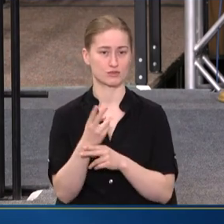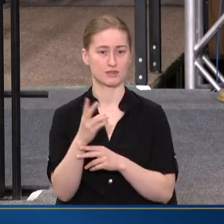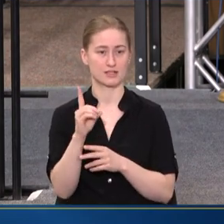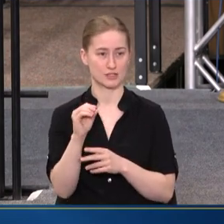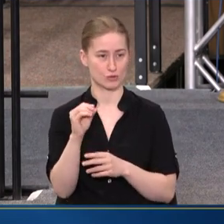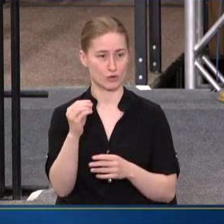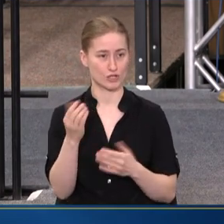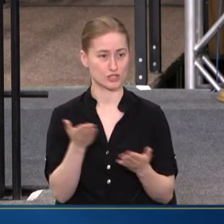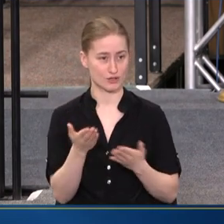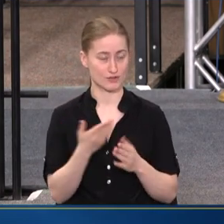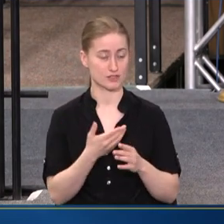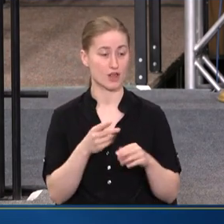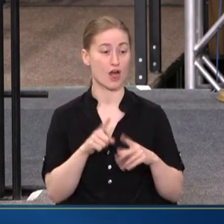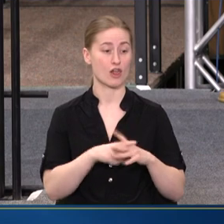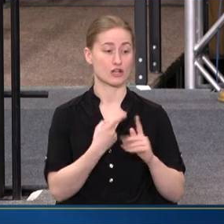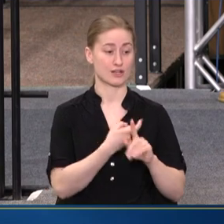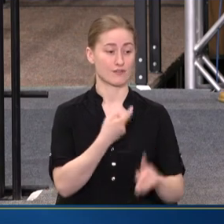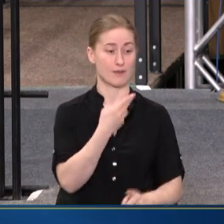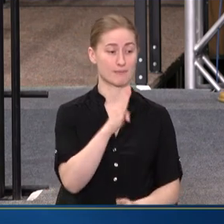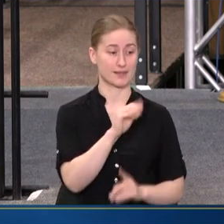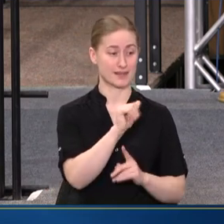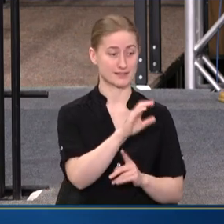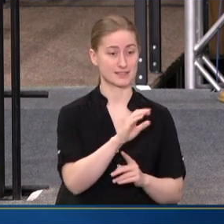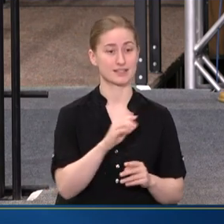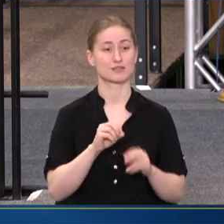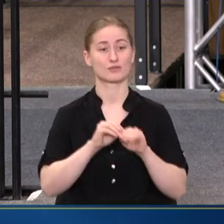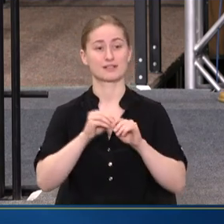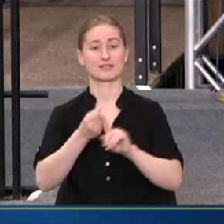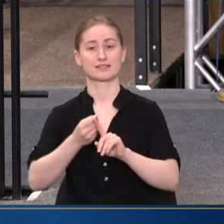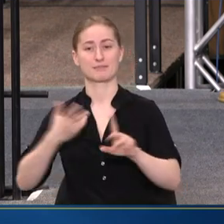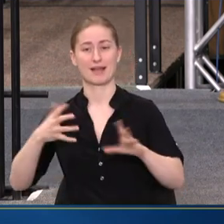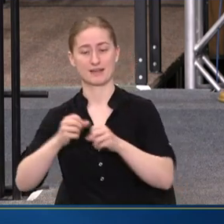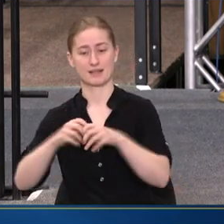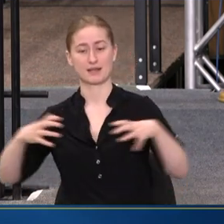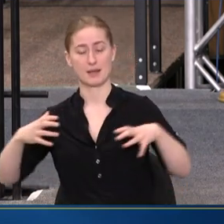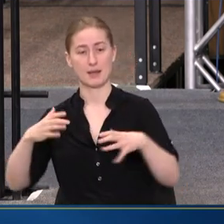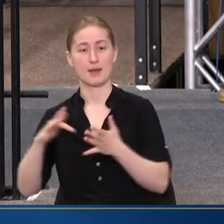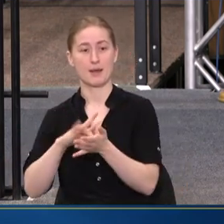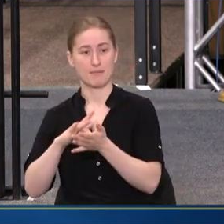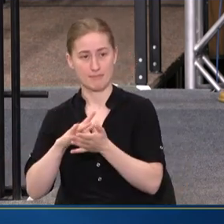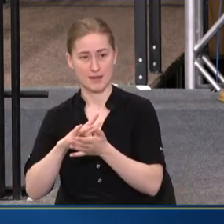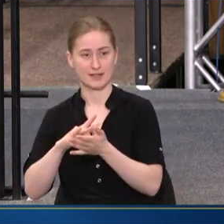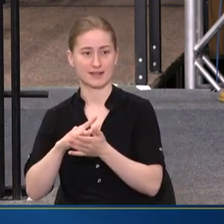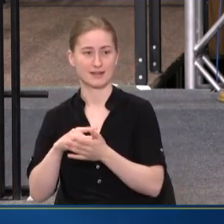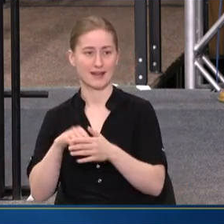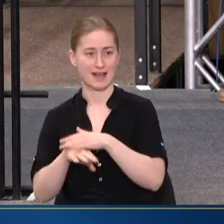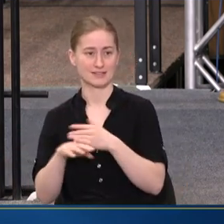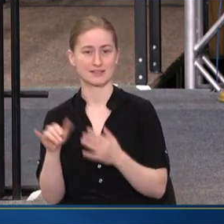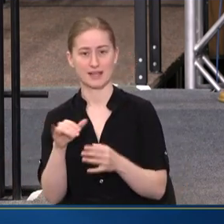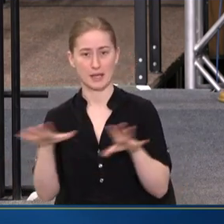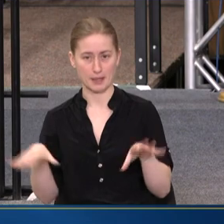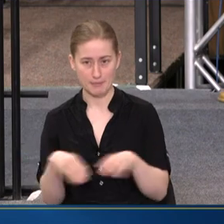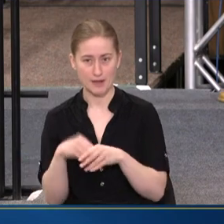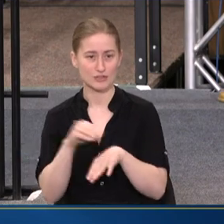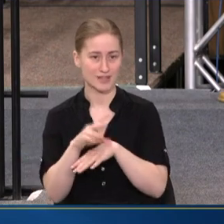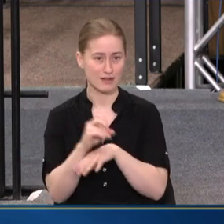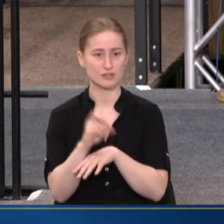CCBHC'S TO EXPANDING MEDICARE ACCESS TO PROVIDERS LIKE MARRIAGE AND FAMILY THERAPISTS, STRENGTHENING AND